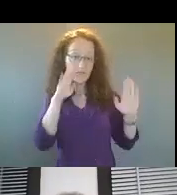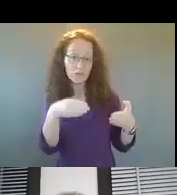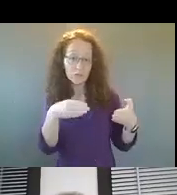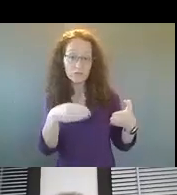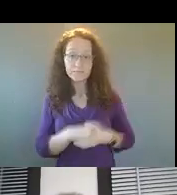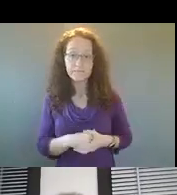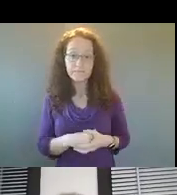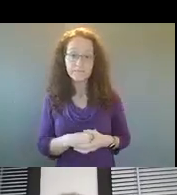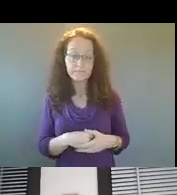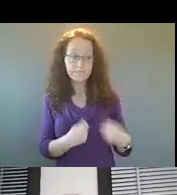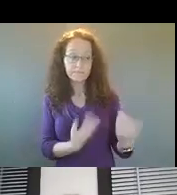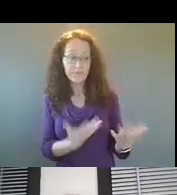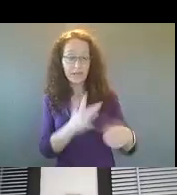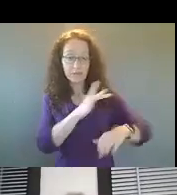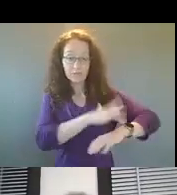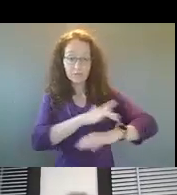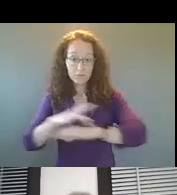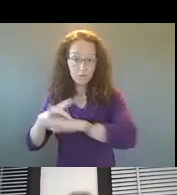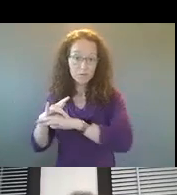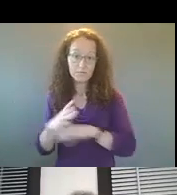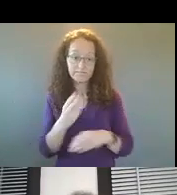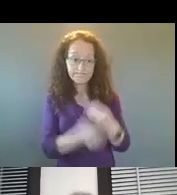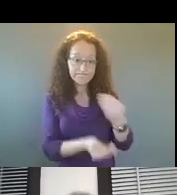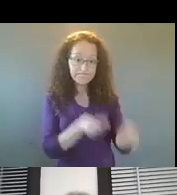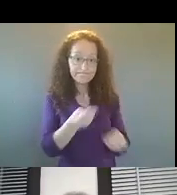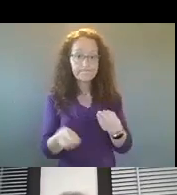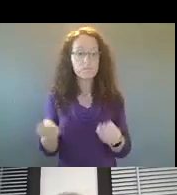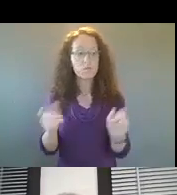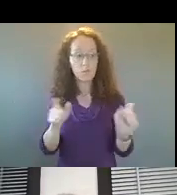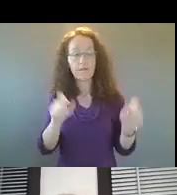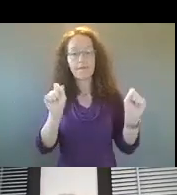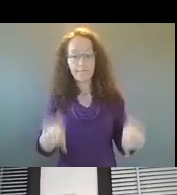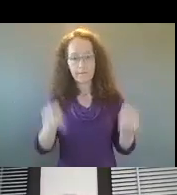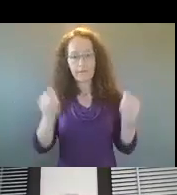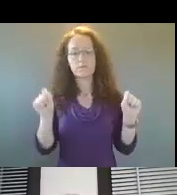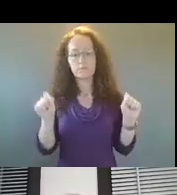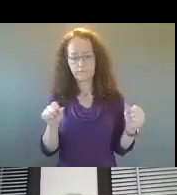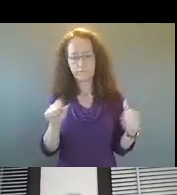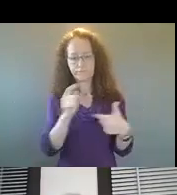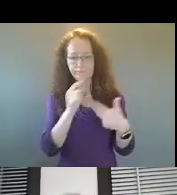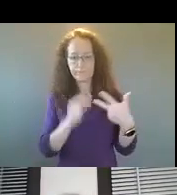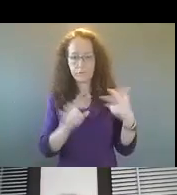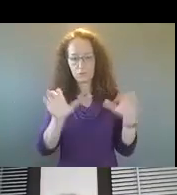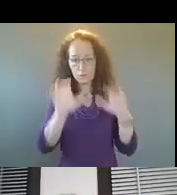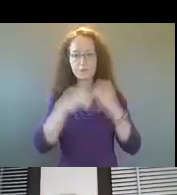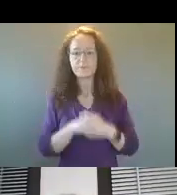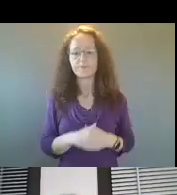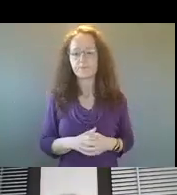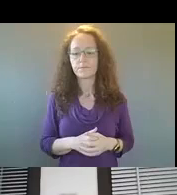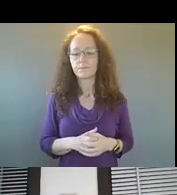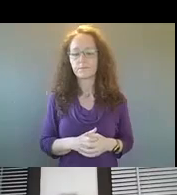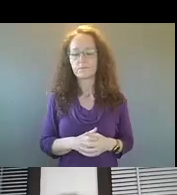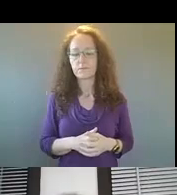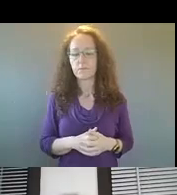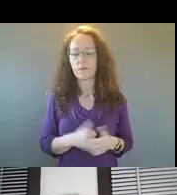to give them some resources to be able to do that, uh, to try to, um, um, give them the